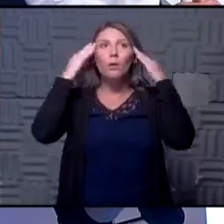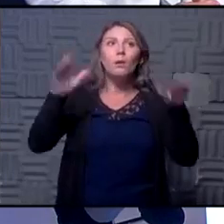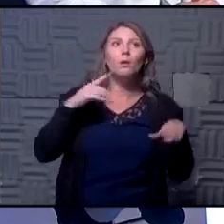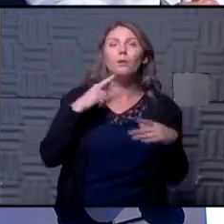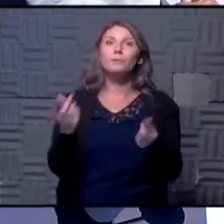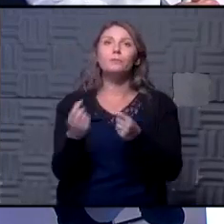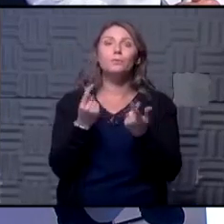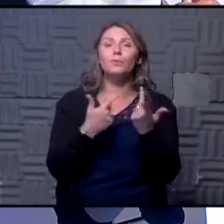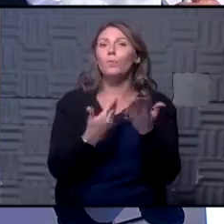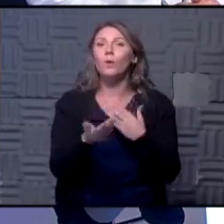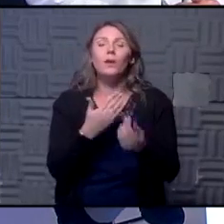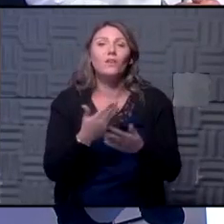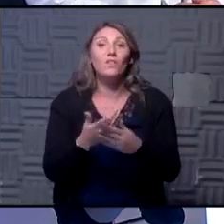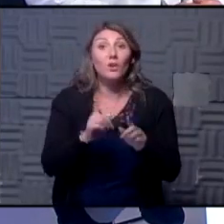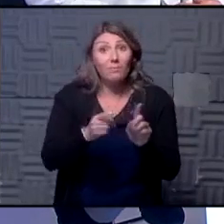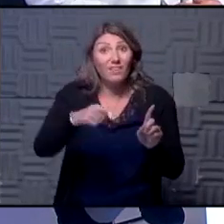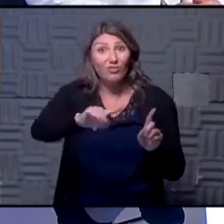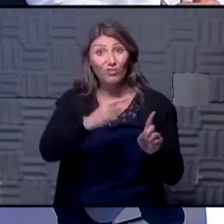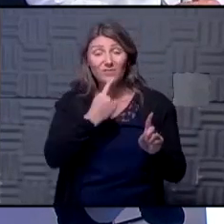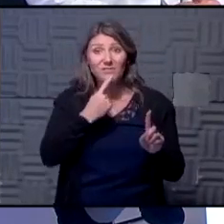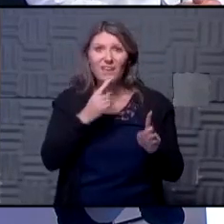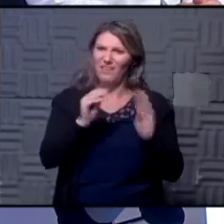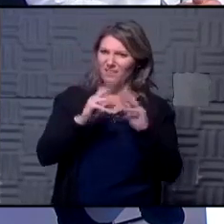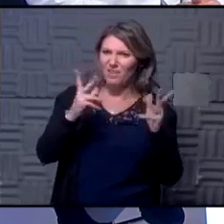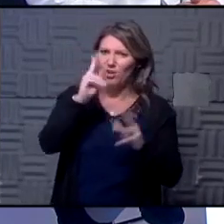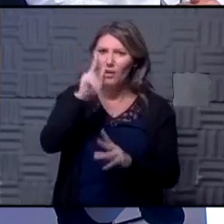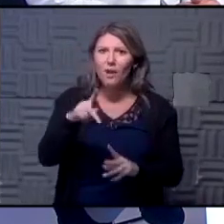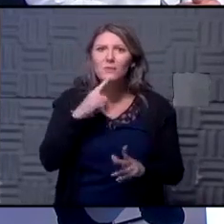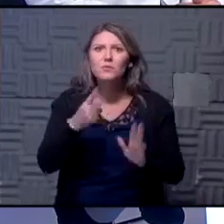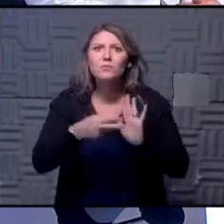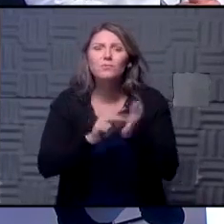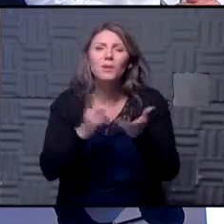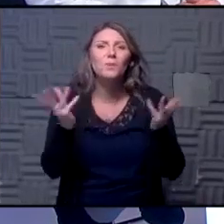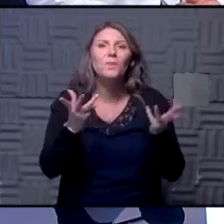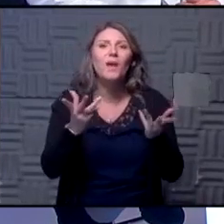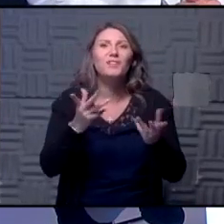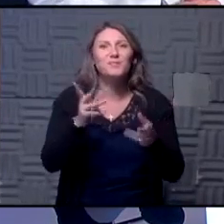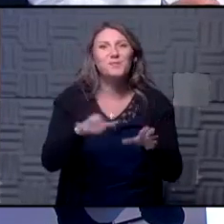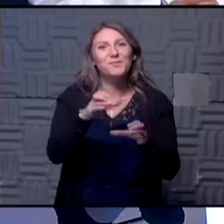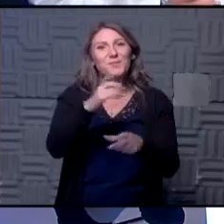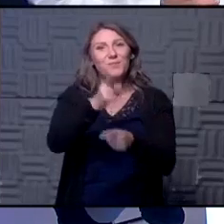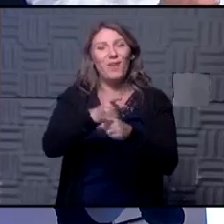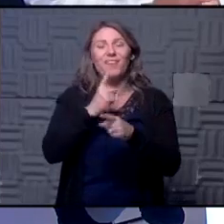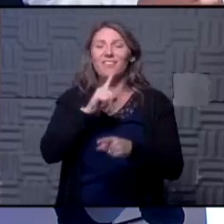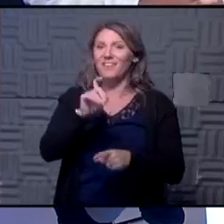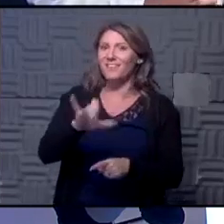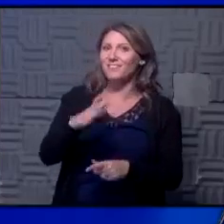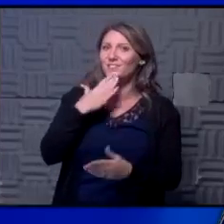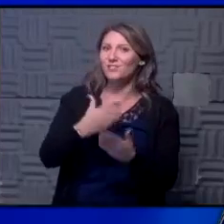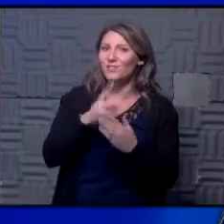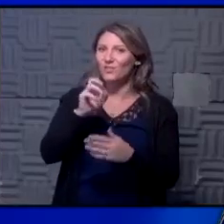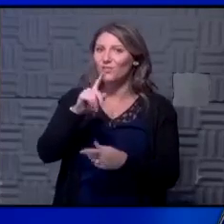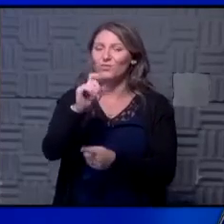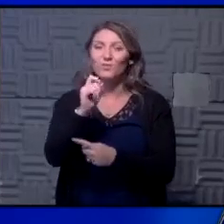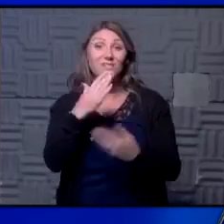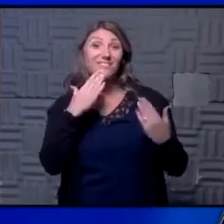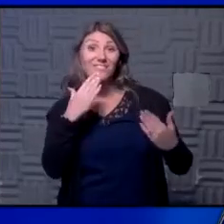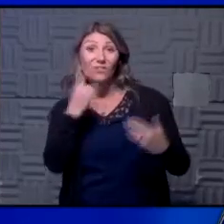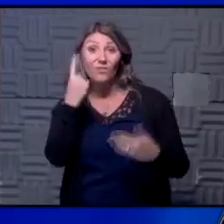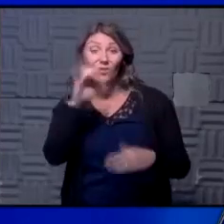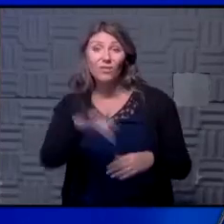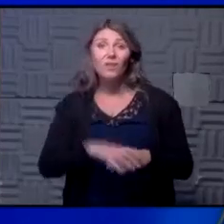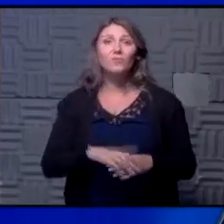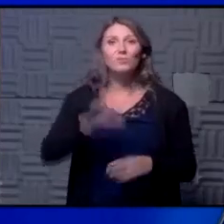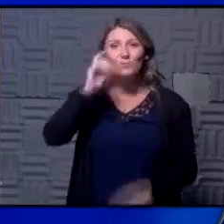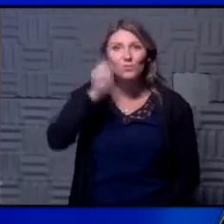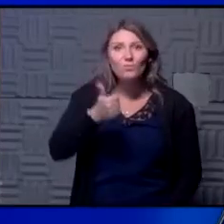guess i'll just do whatever but they're saying well let's let's clear this up what do you mean by that so i can do it right so that's pretty good news all right thanks dr hawkinson for that okay